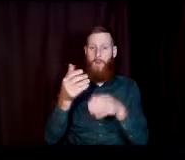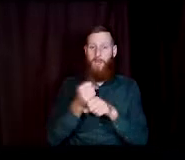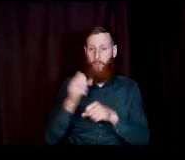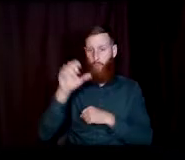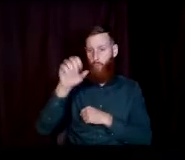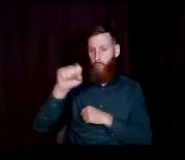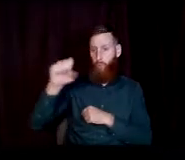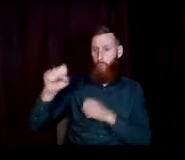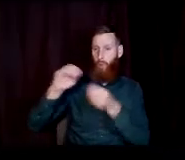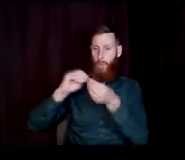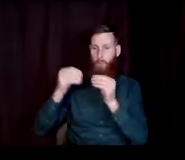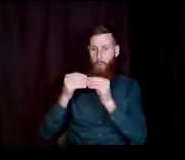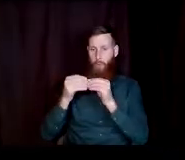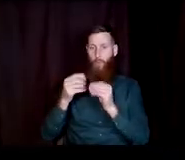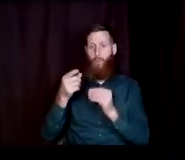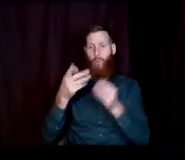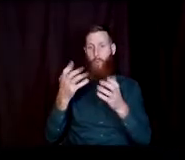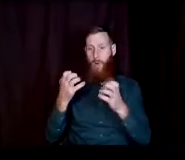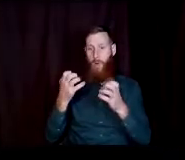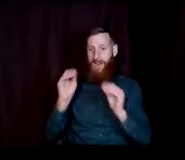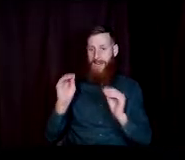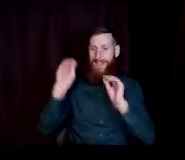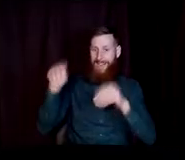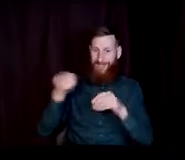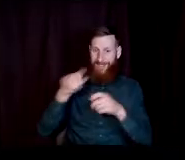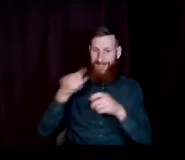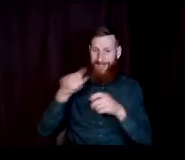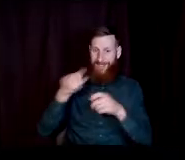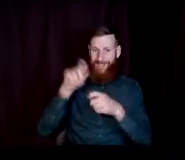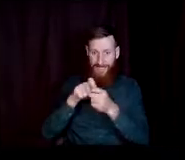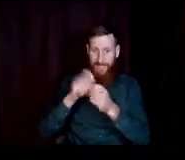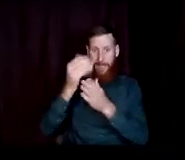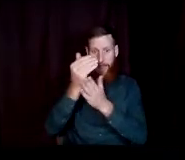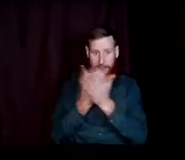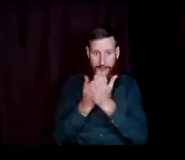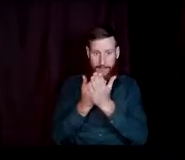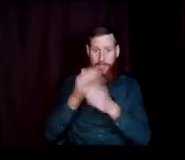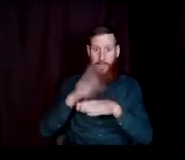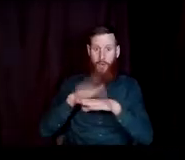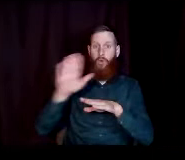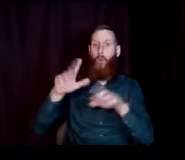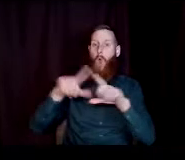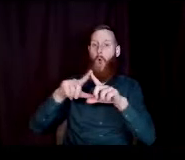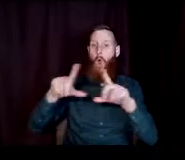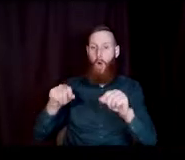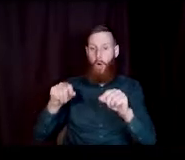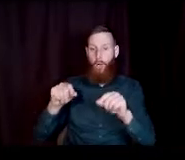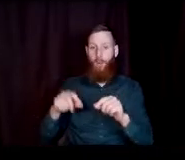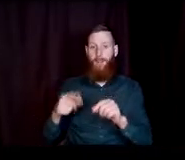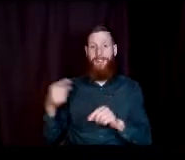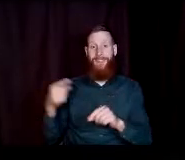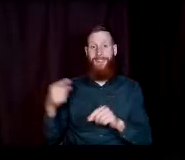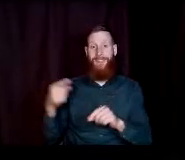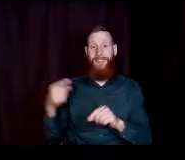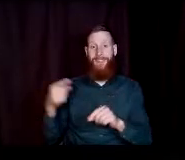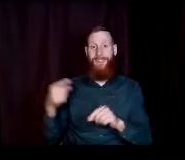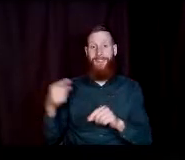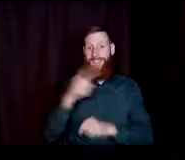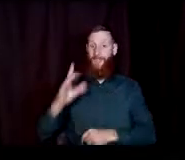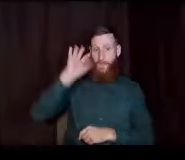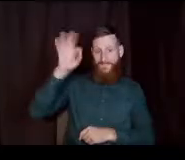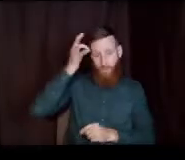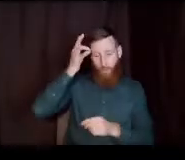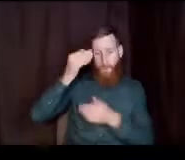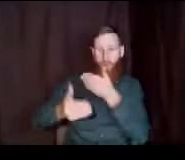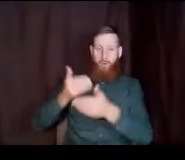number you want to enter it in as exactly as listed on your social security card so this is a formal federal process so for the